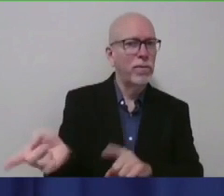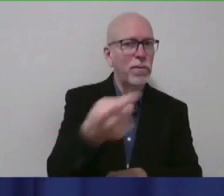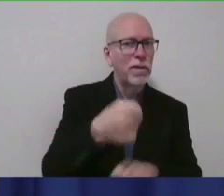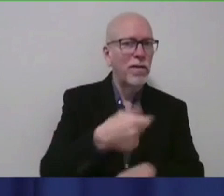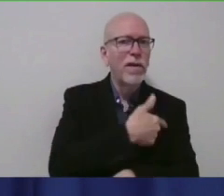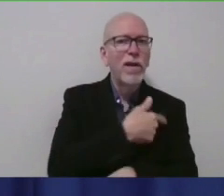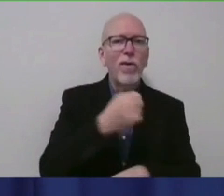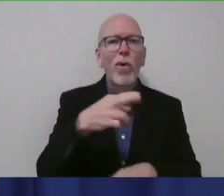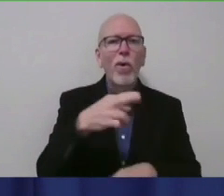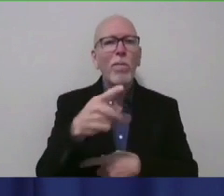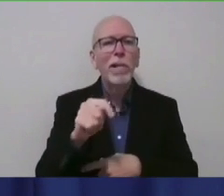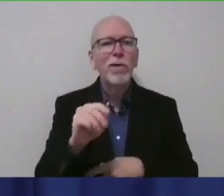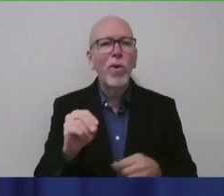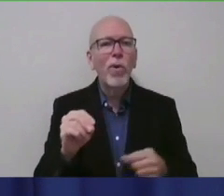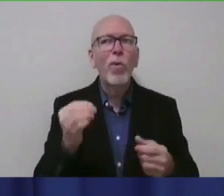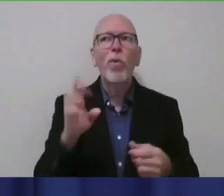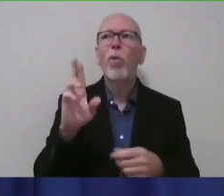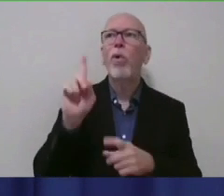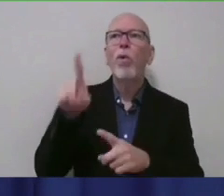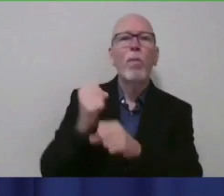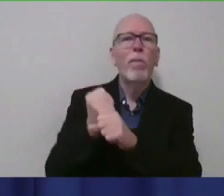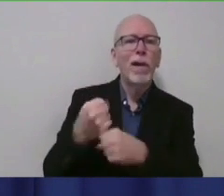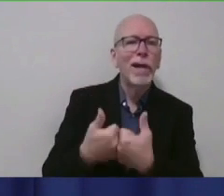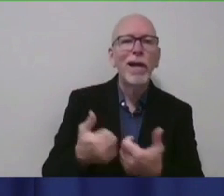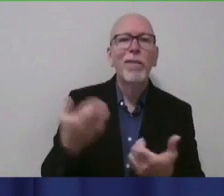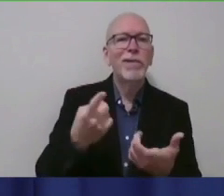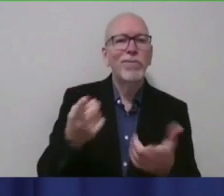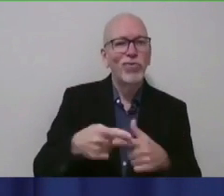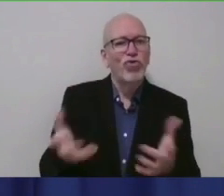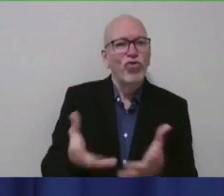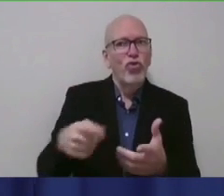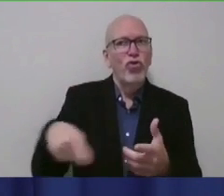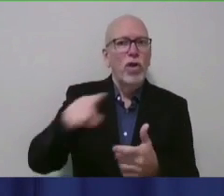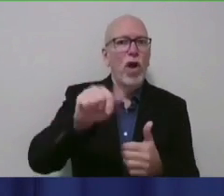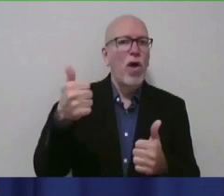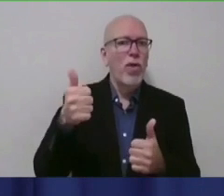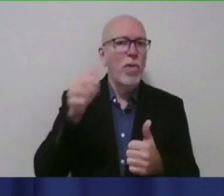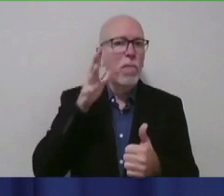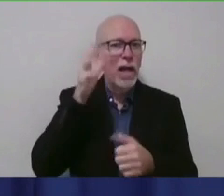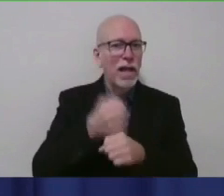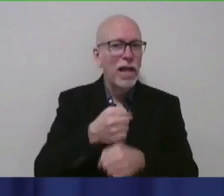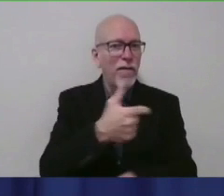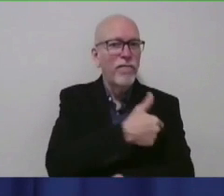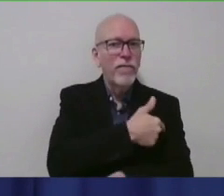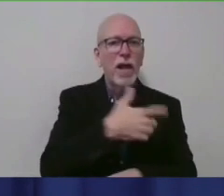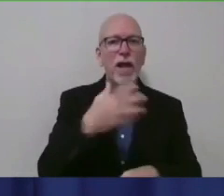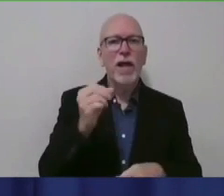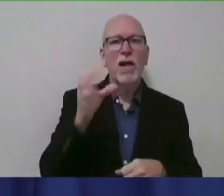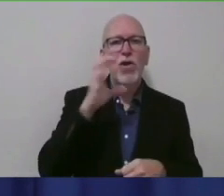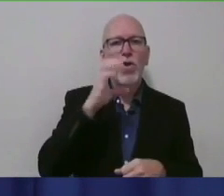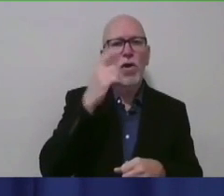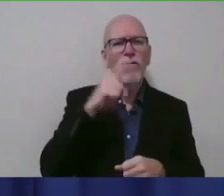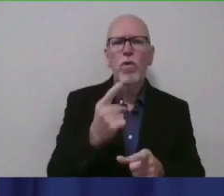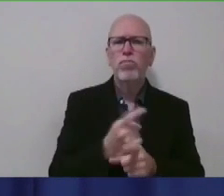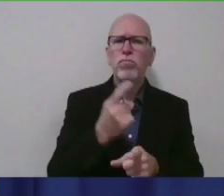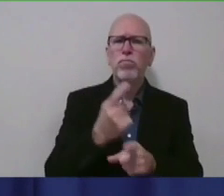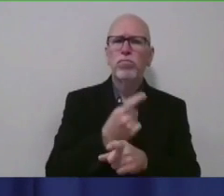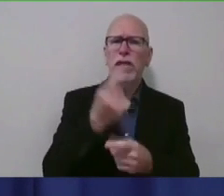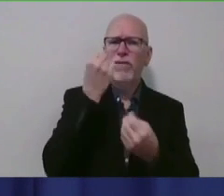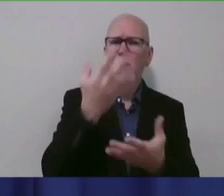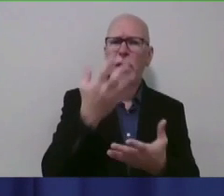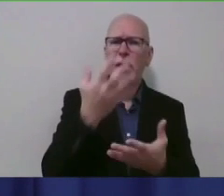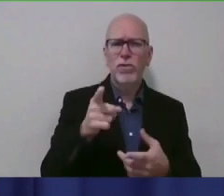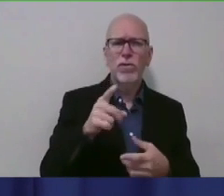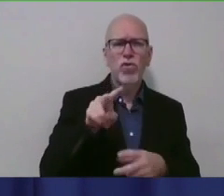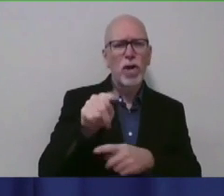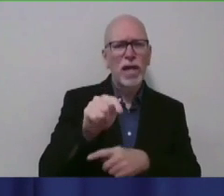field in order to encourage them to get vaccinated and to seek, you know, reputable sources for information. Go to the CDC